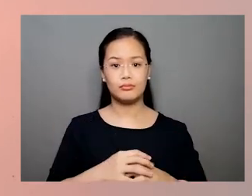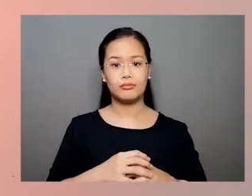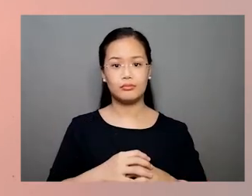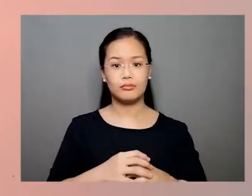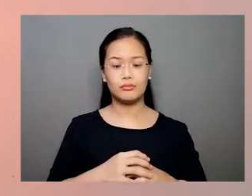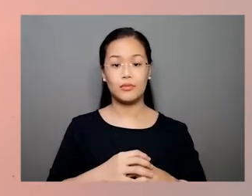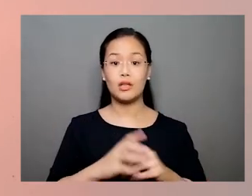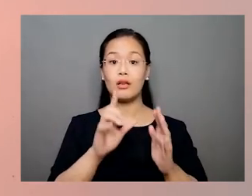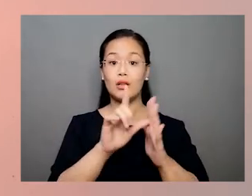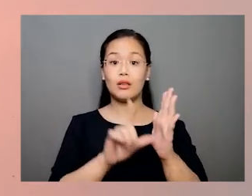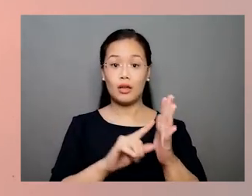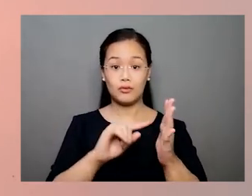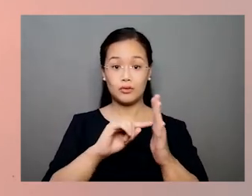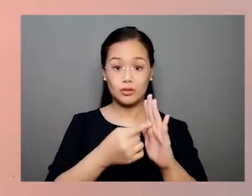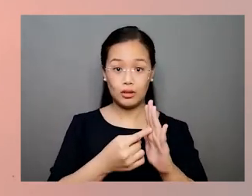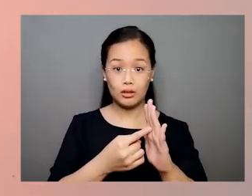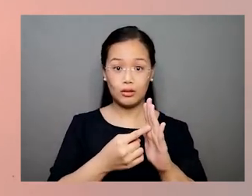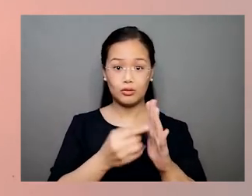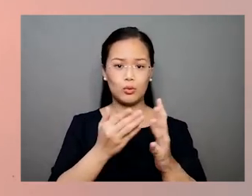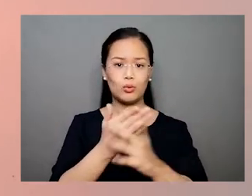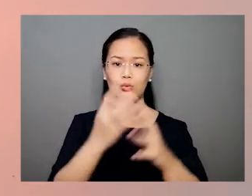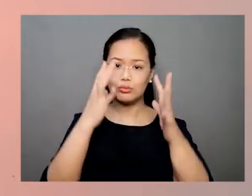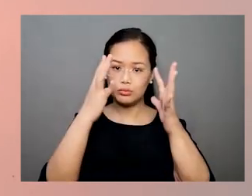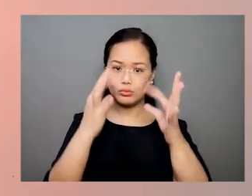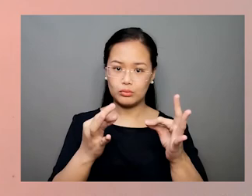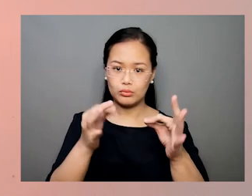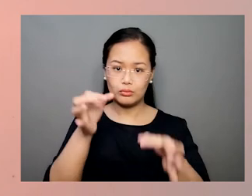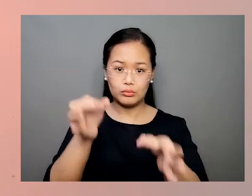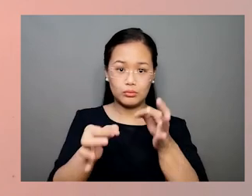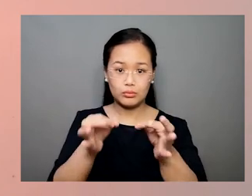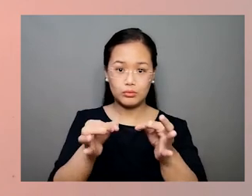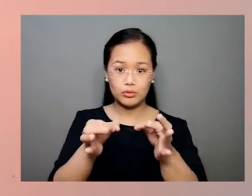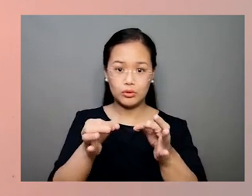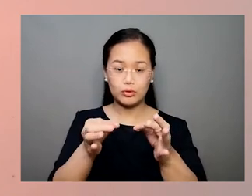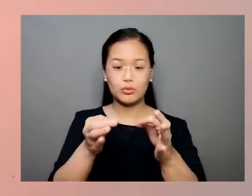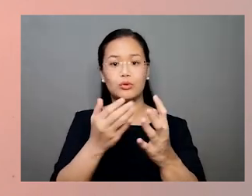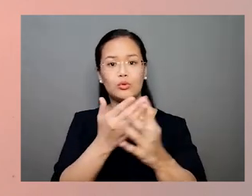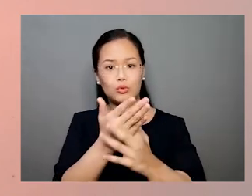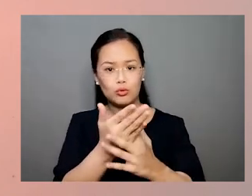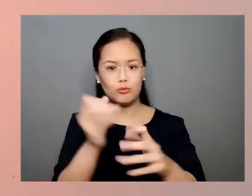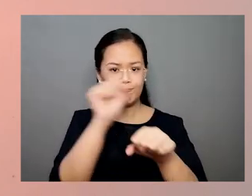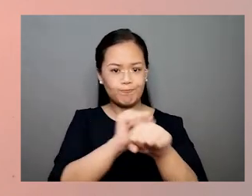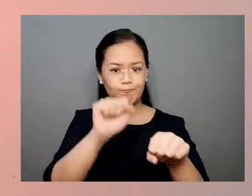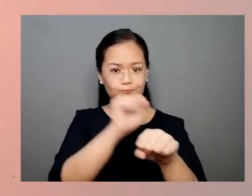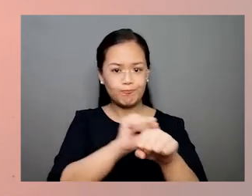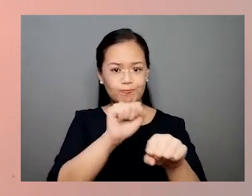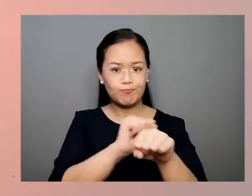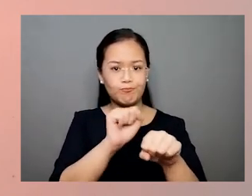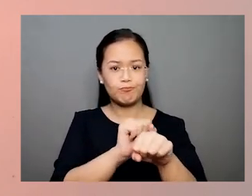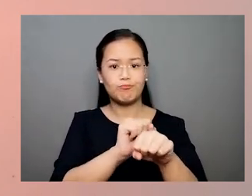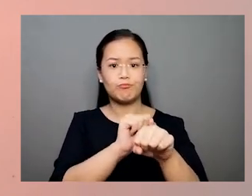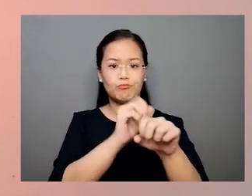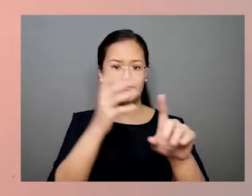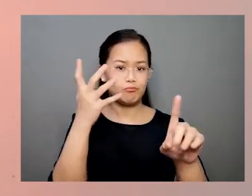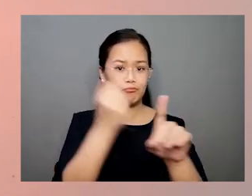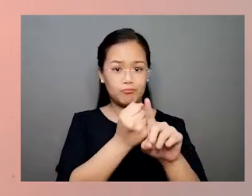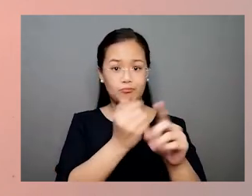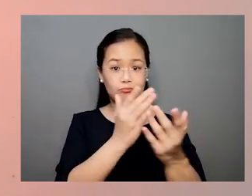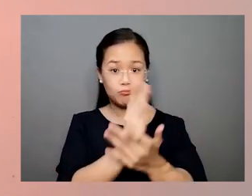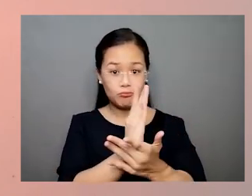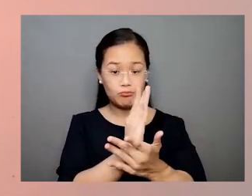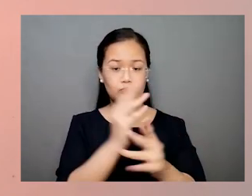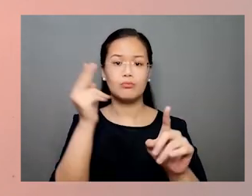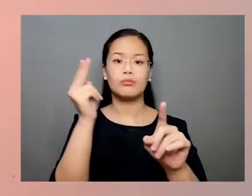Life is breathed into a judicial decision by the persistent exercise of legal rights